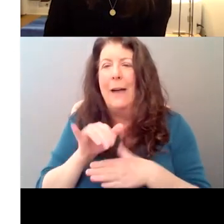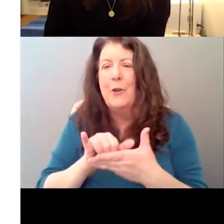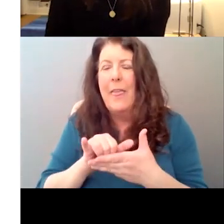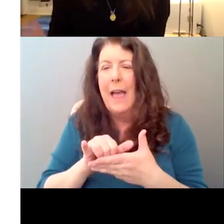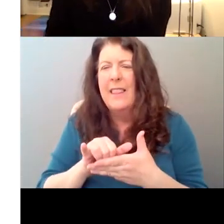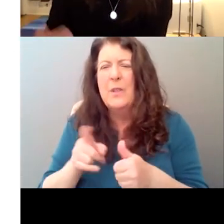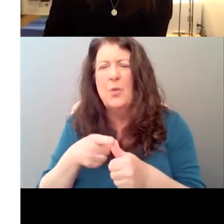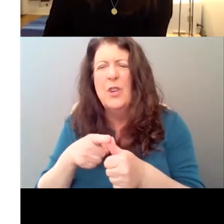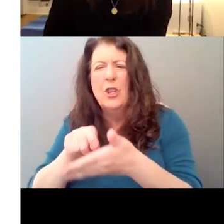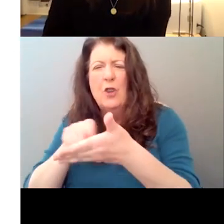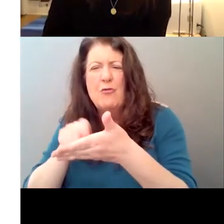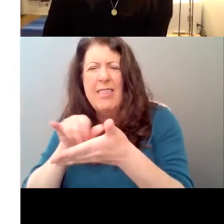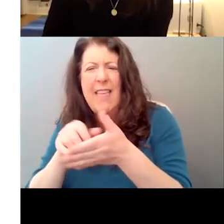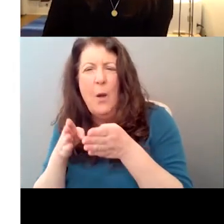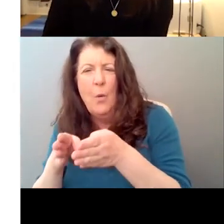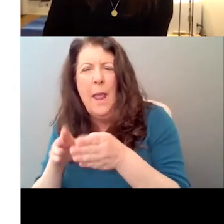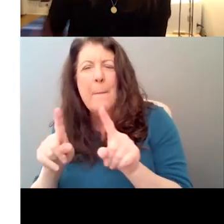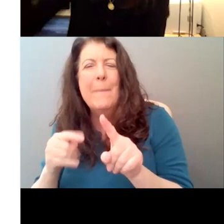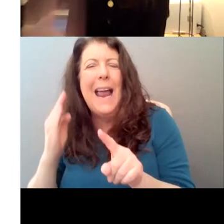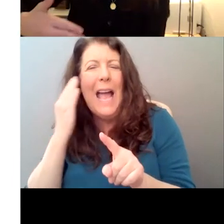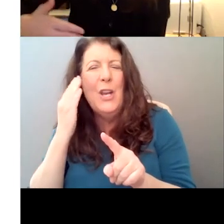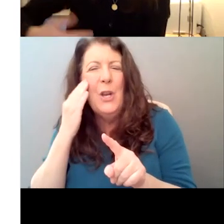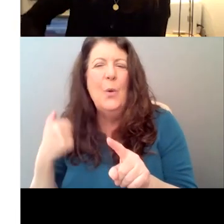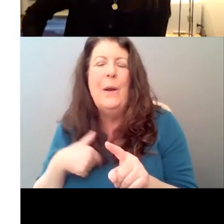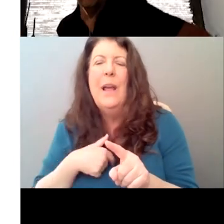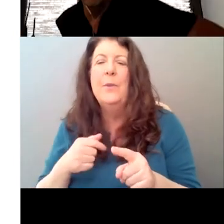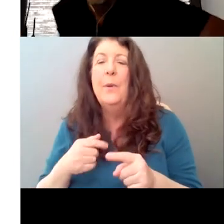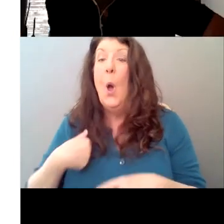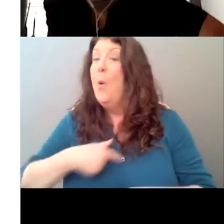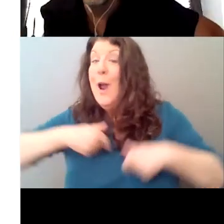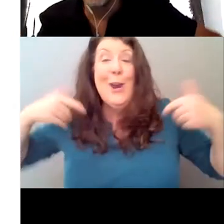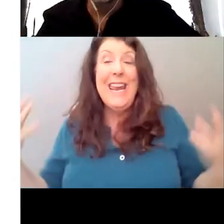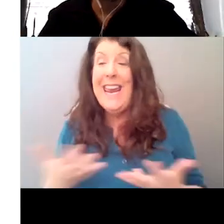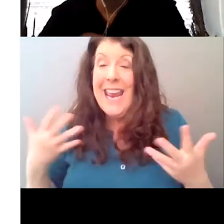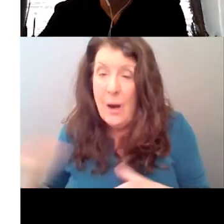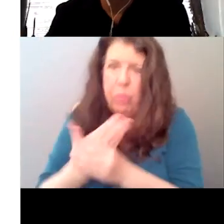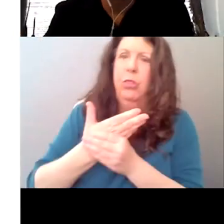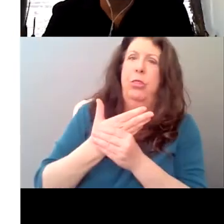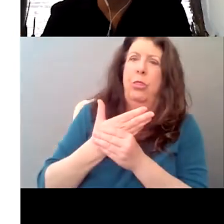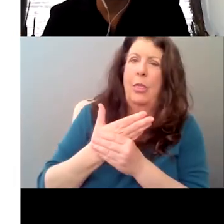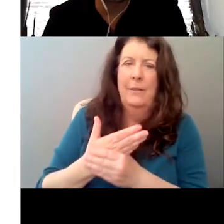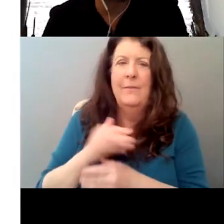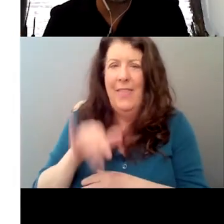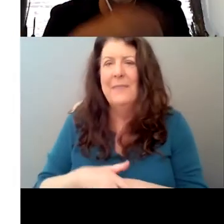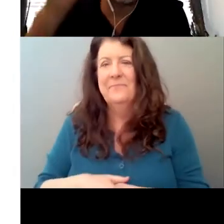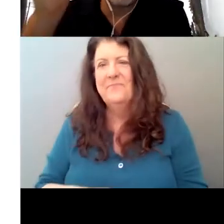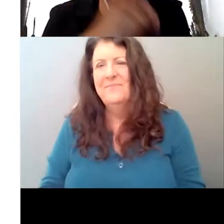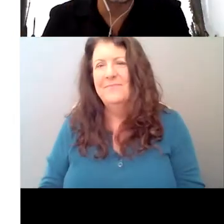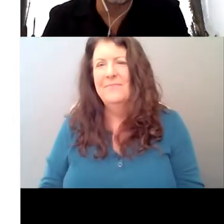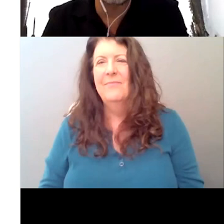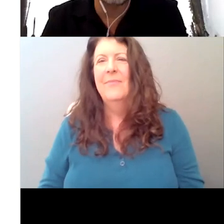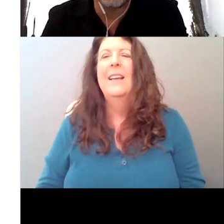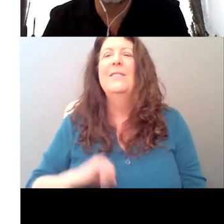I, I knew always that it had to be like, we're here, you know, so yeah. Yeah. That's very fit. Like